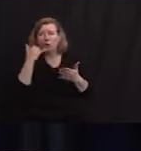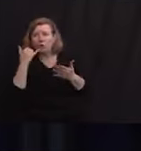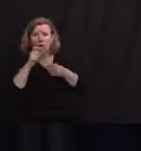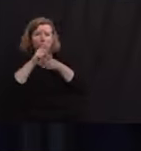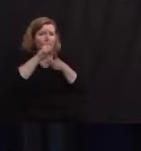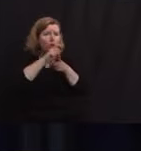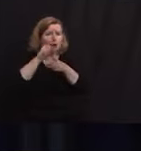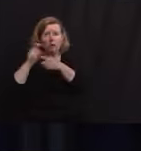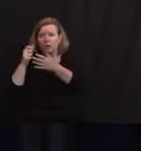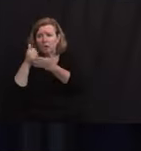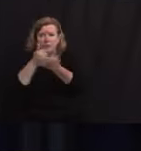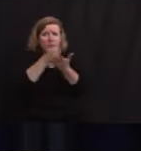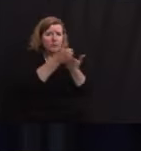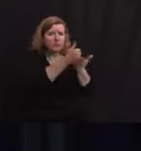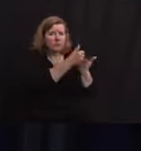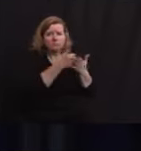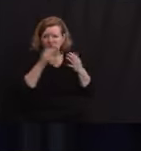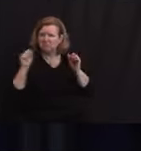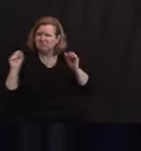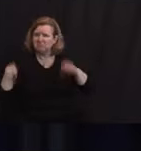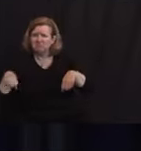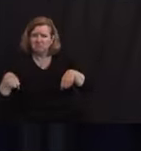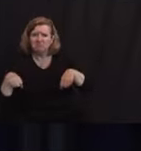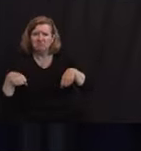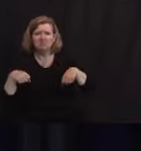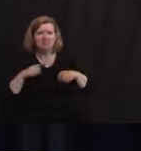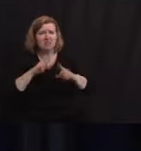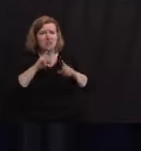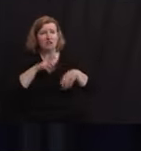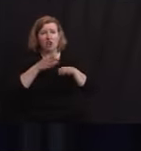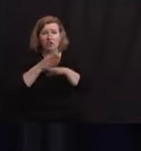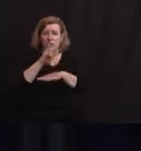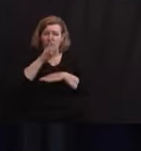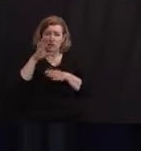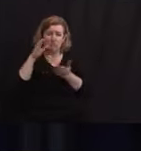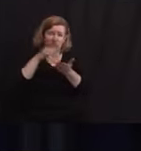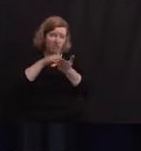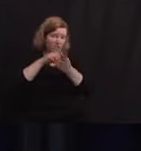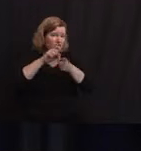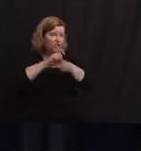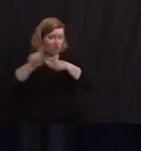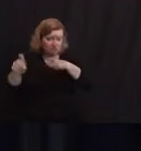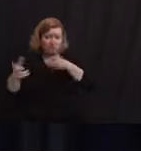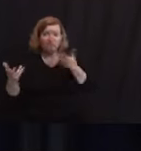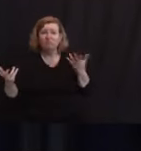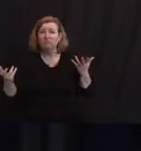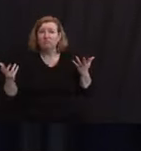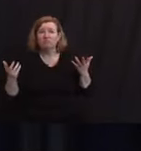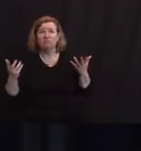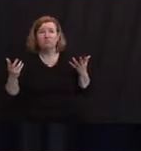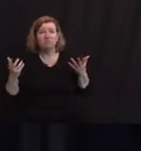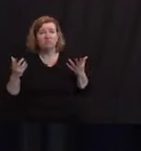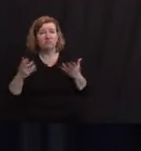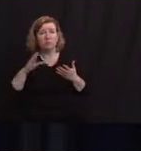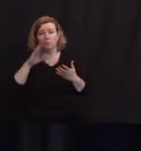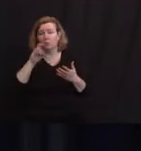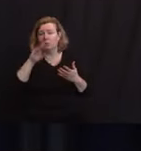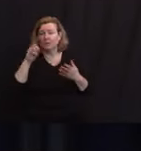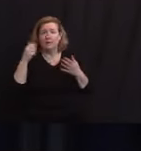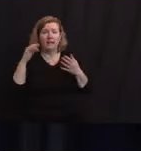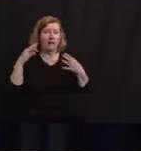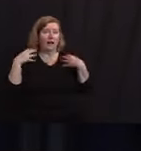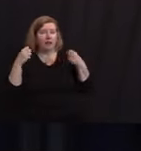last year, and they've answered more than 100,000 calls. They continue to answer COVID-19 health-related questions,